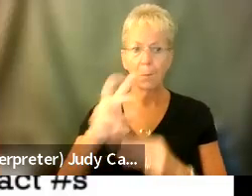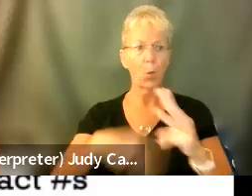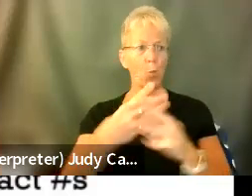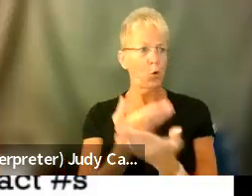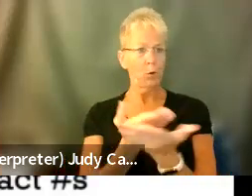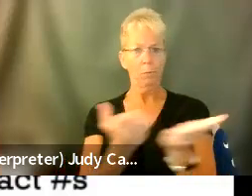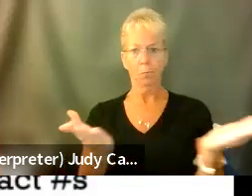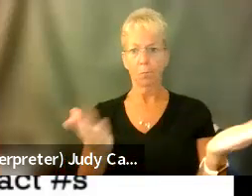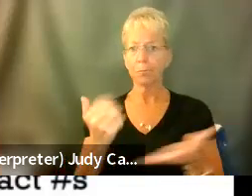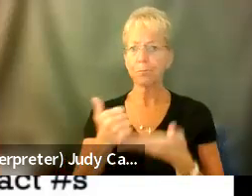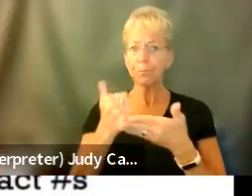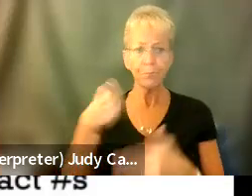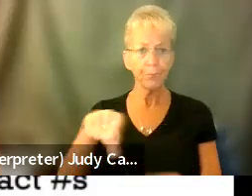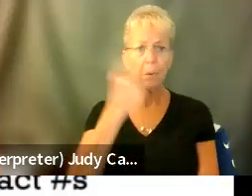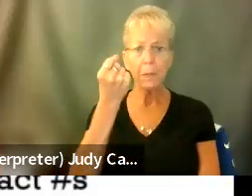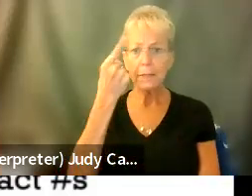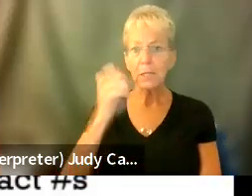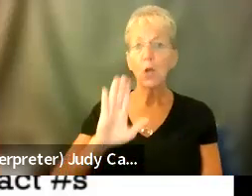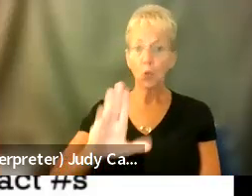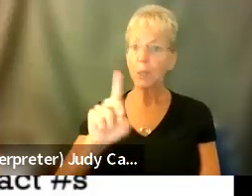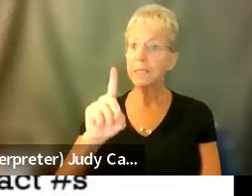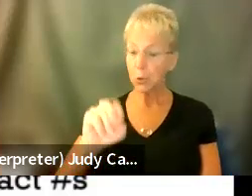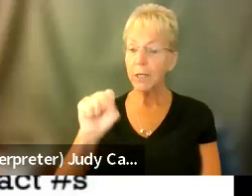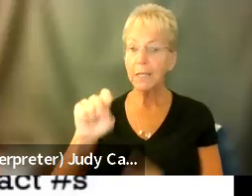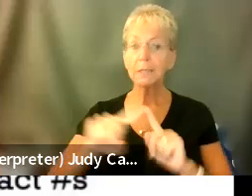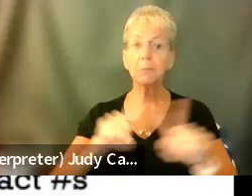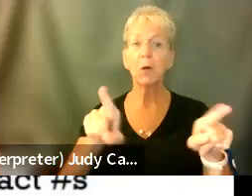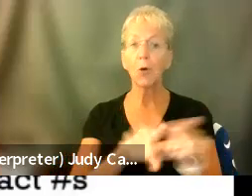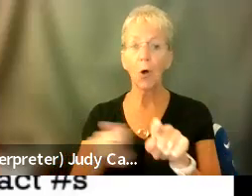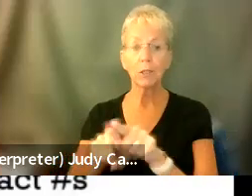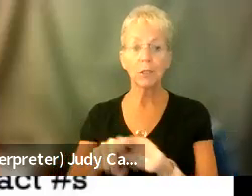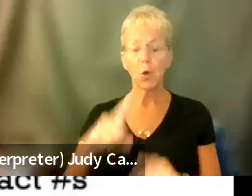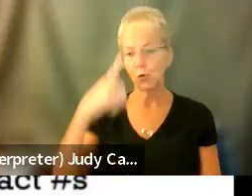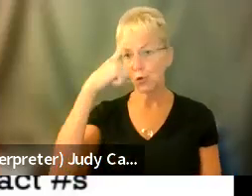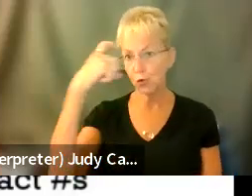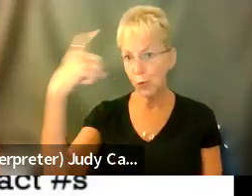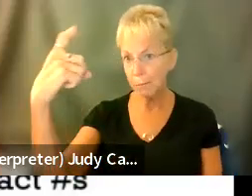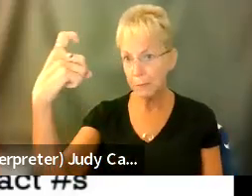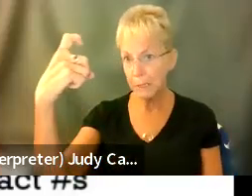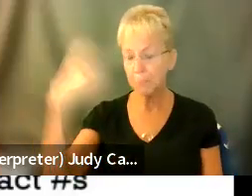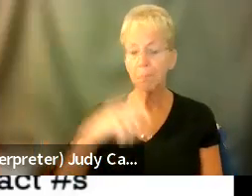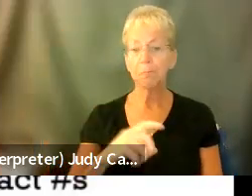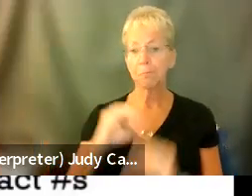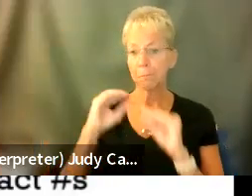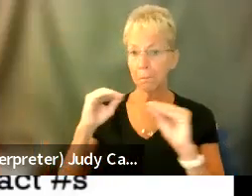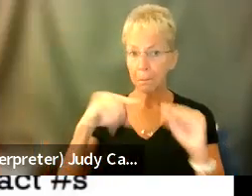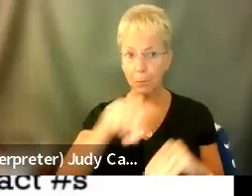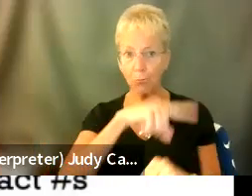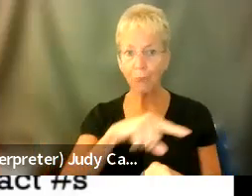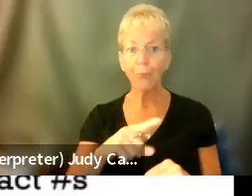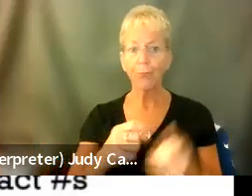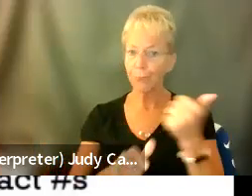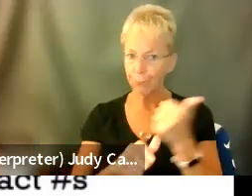understand not just about your disorders, but about your needs. That's educating them as well to your needs and